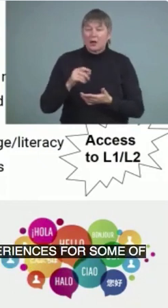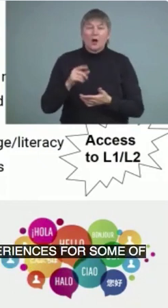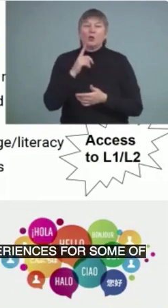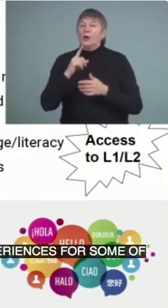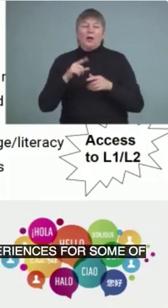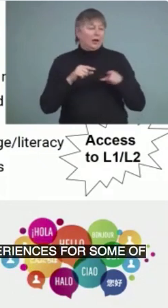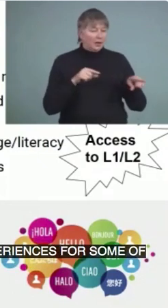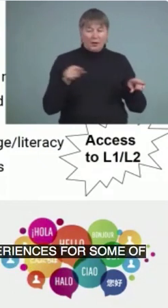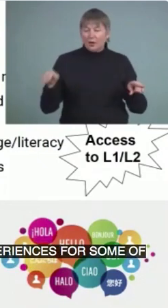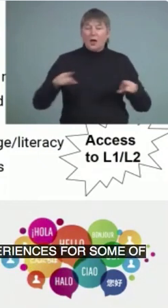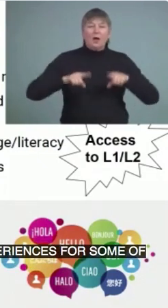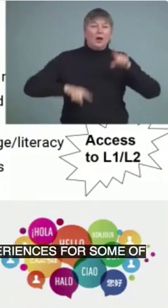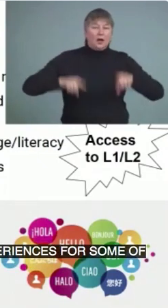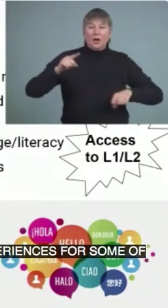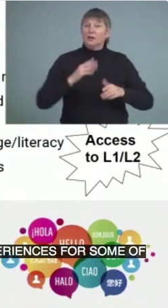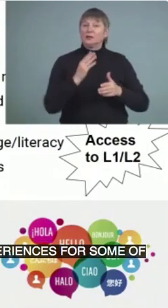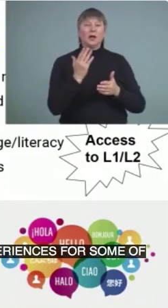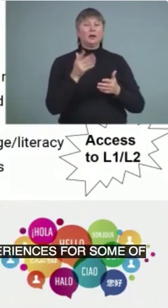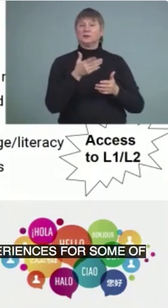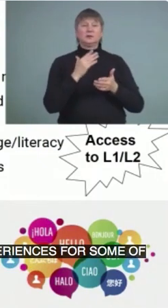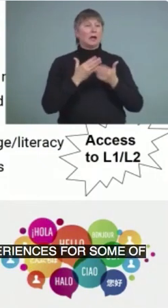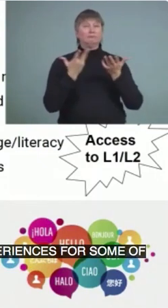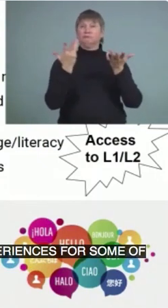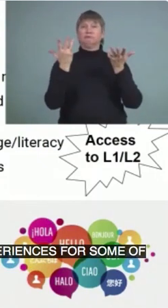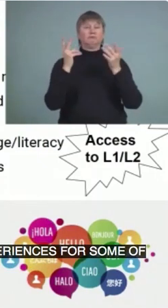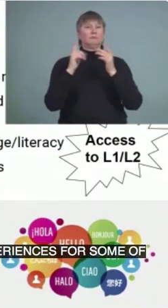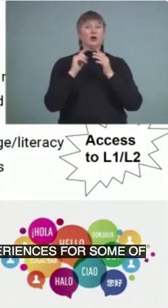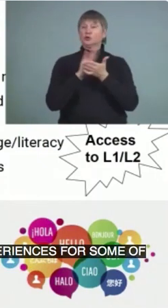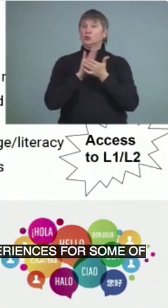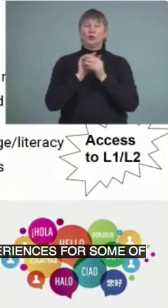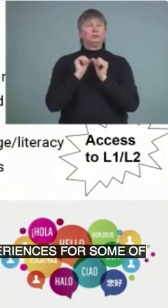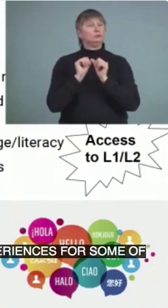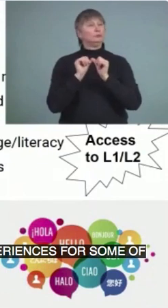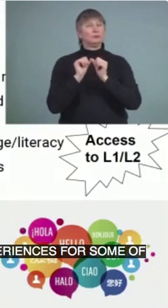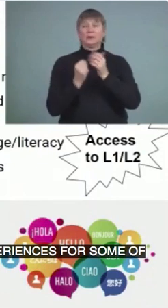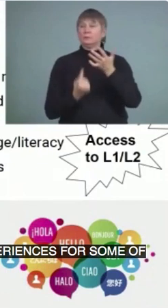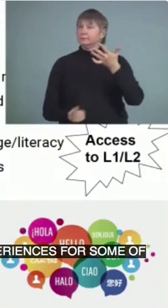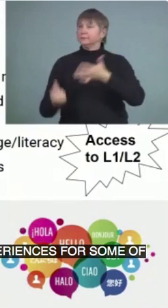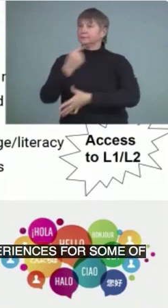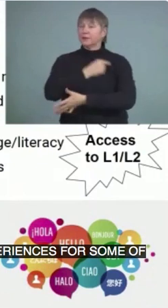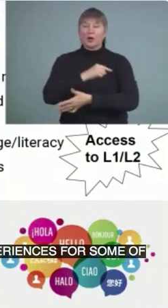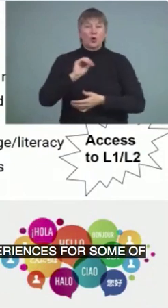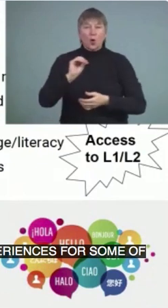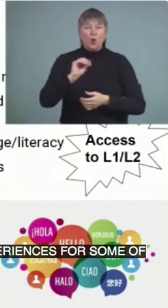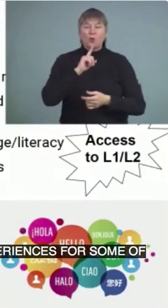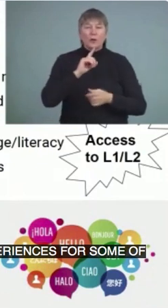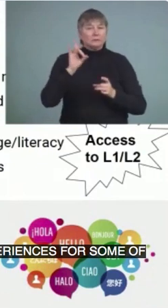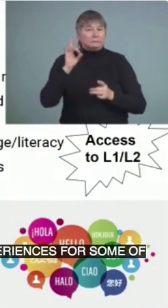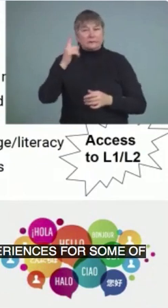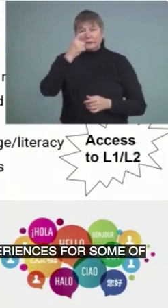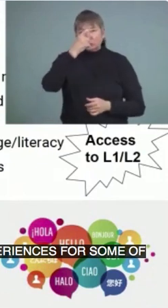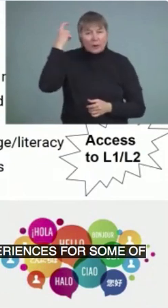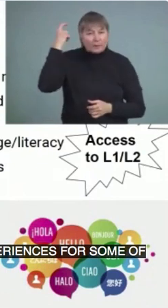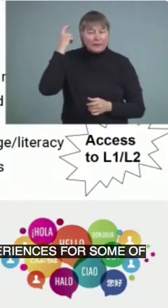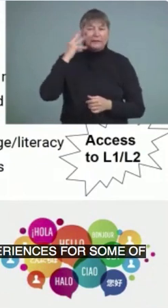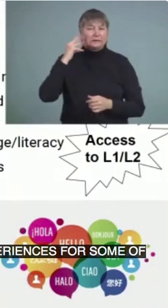they have had no interruptions, no traumatizing experiences that they need to navigate